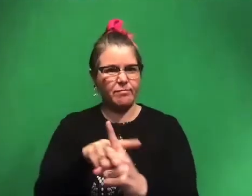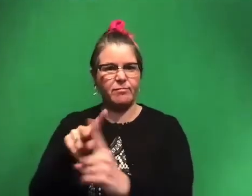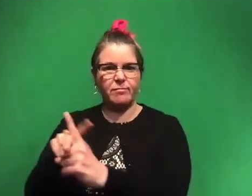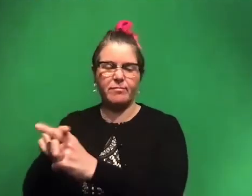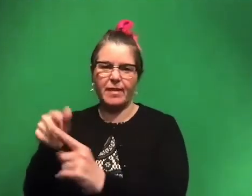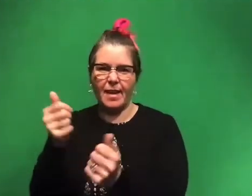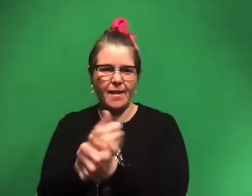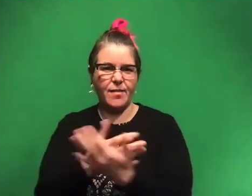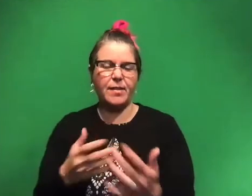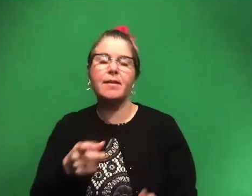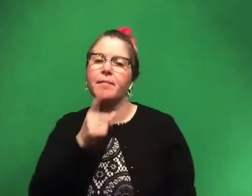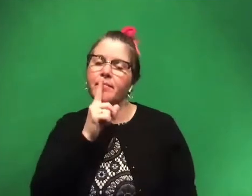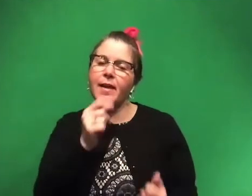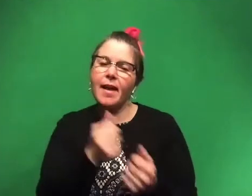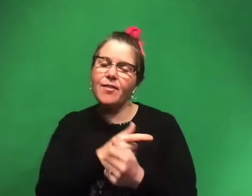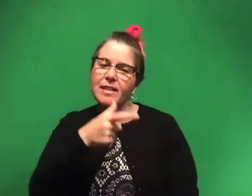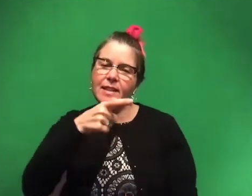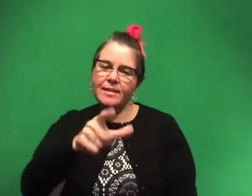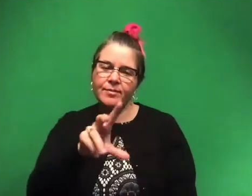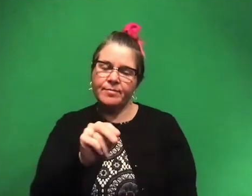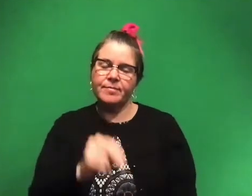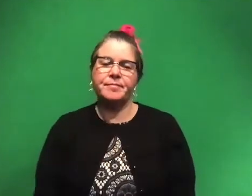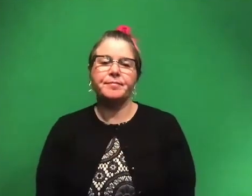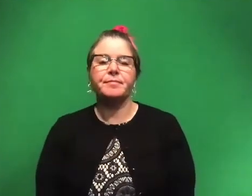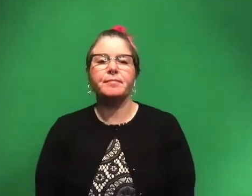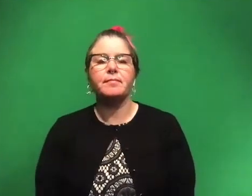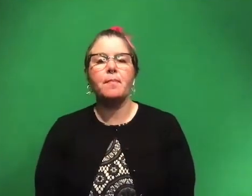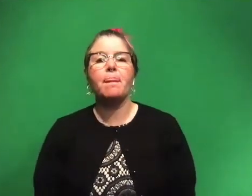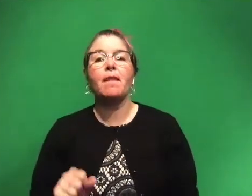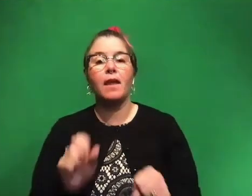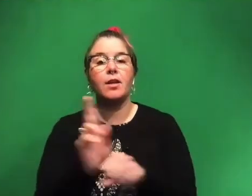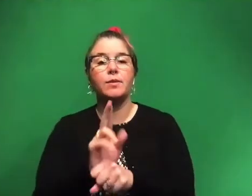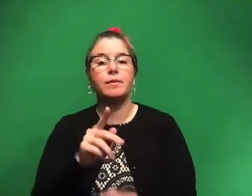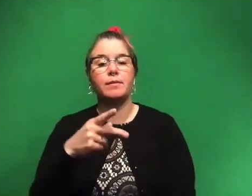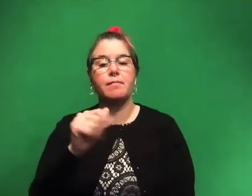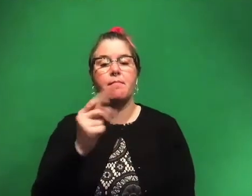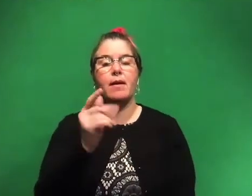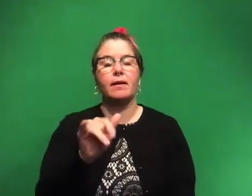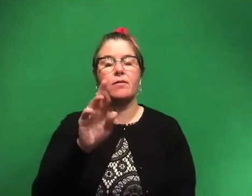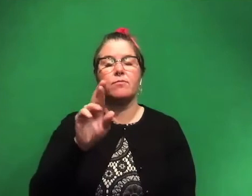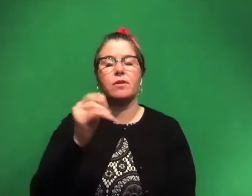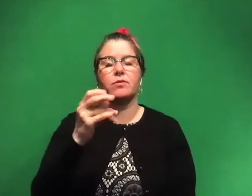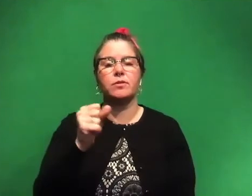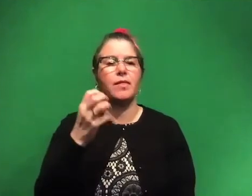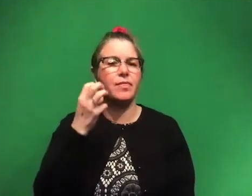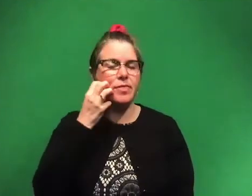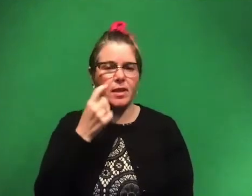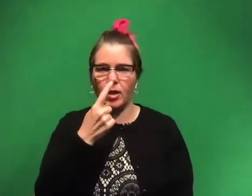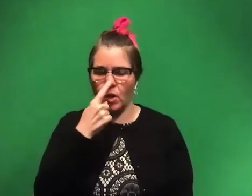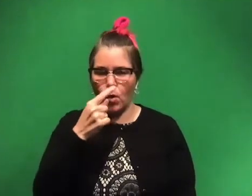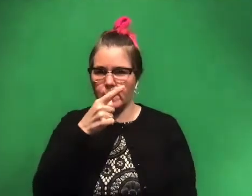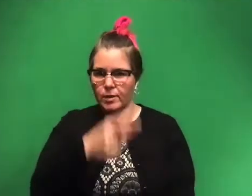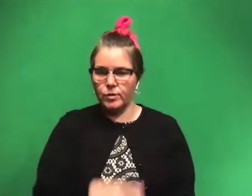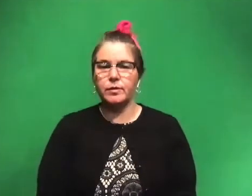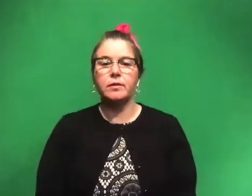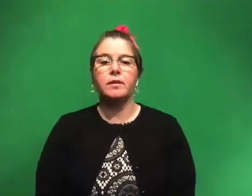Doesn't mean everything's a lizard, but, um, yeah, you can use that. So Pachyrhinosaurus is a thick-nosed lizard. And then